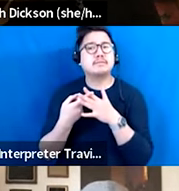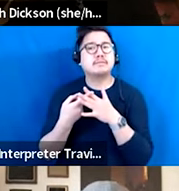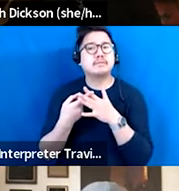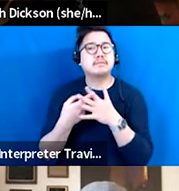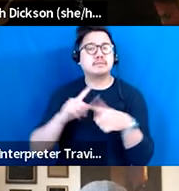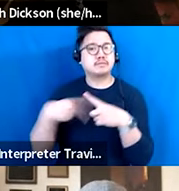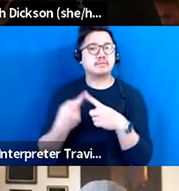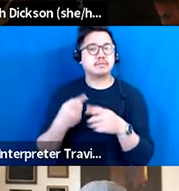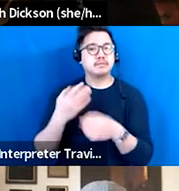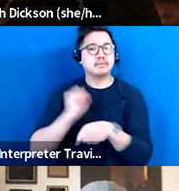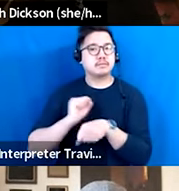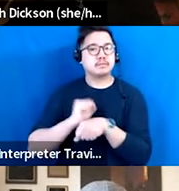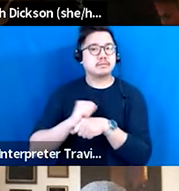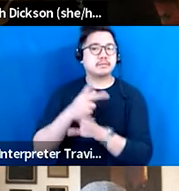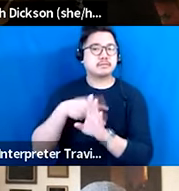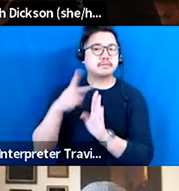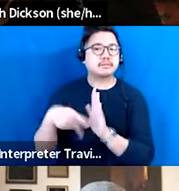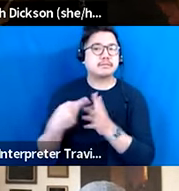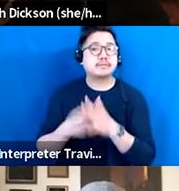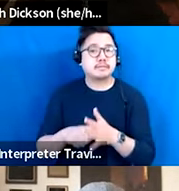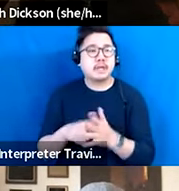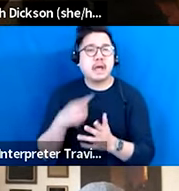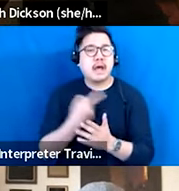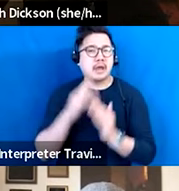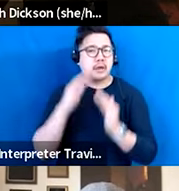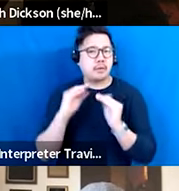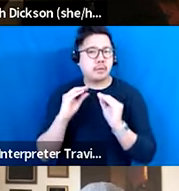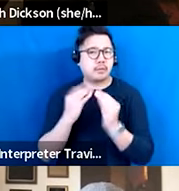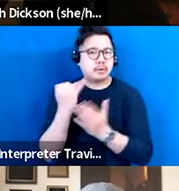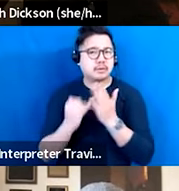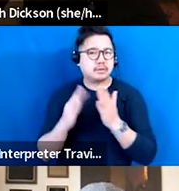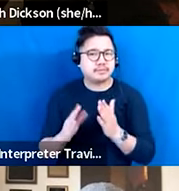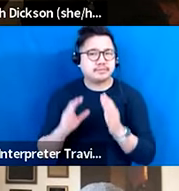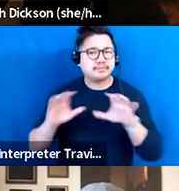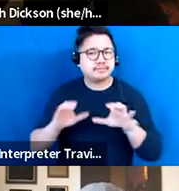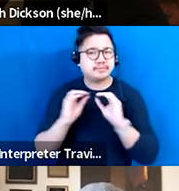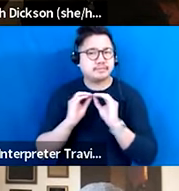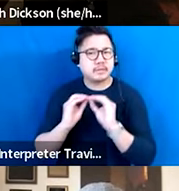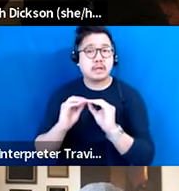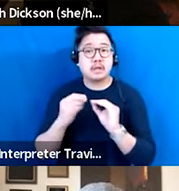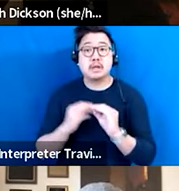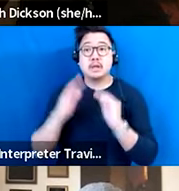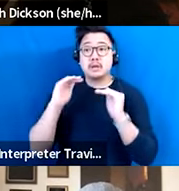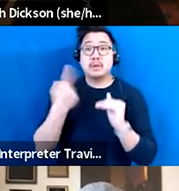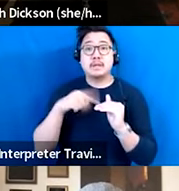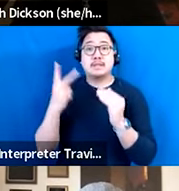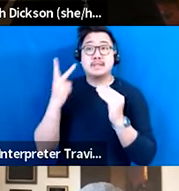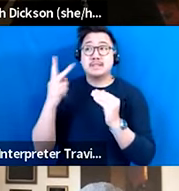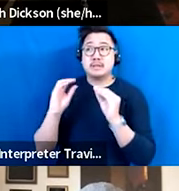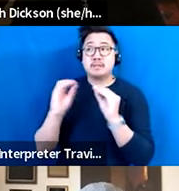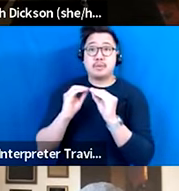hope that that's something that becomes more of a trend and that we see more institutionalized support for